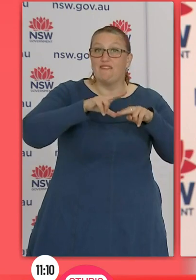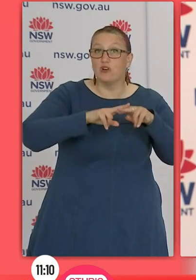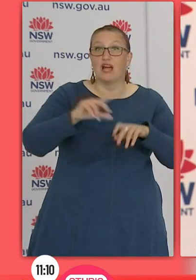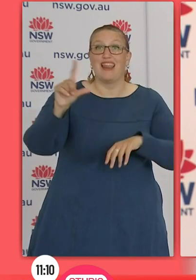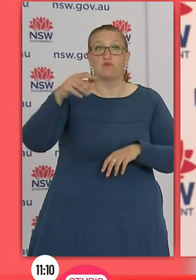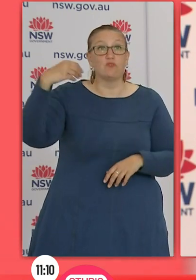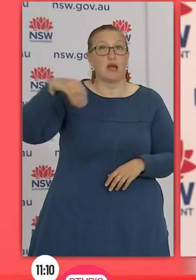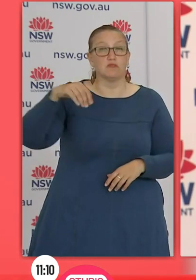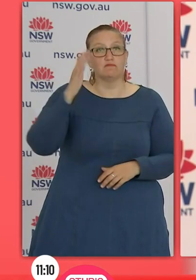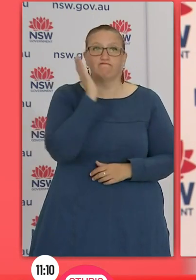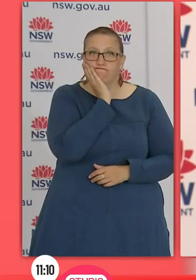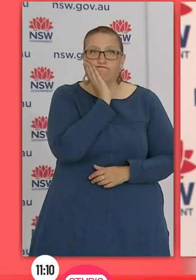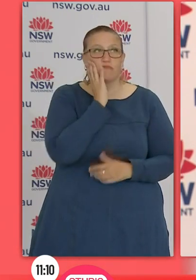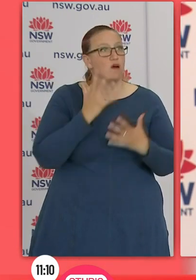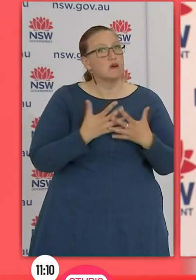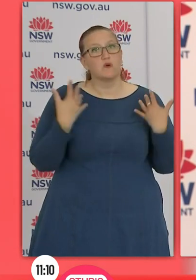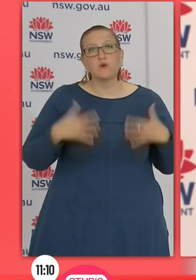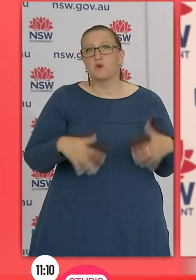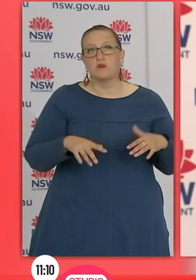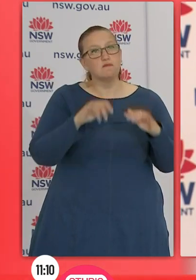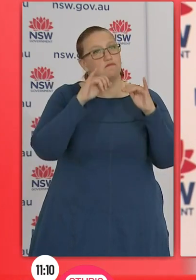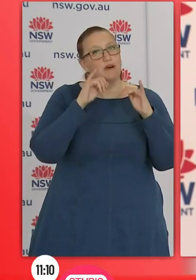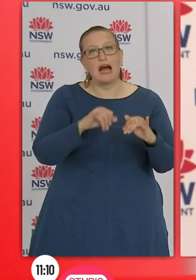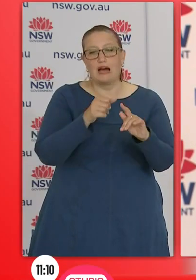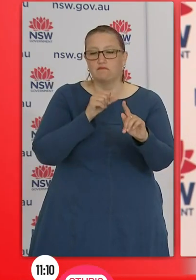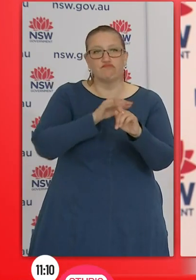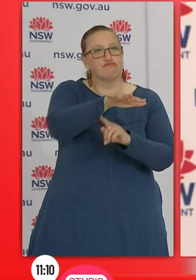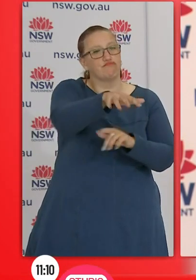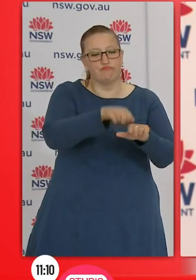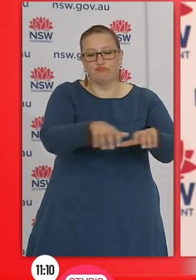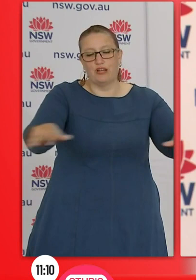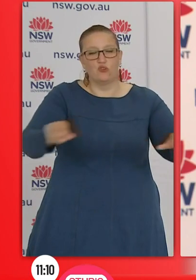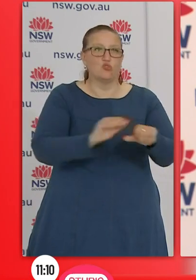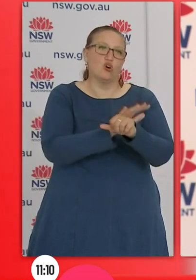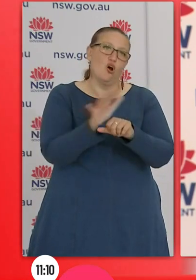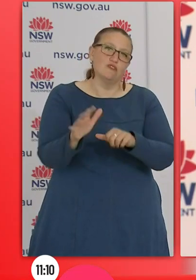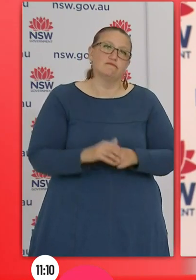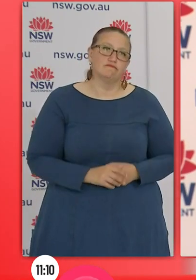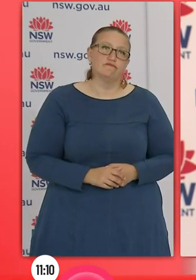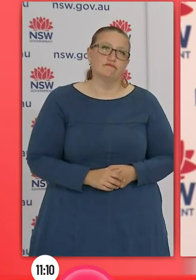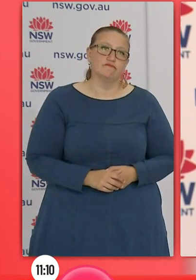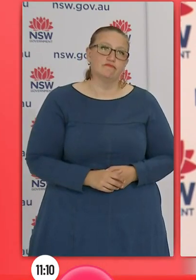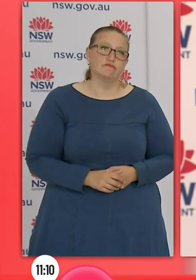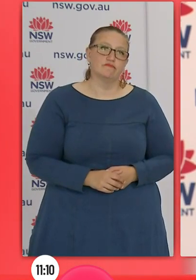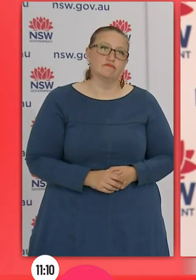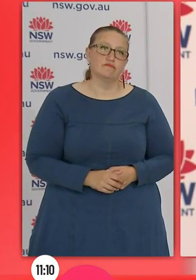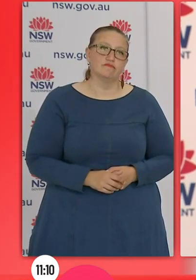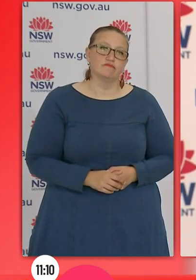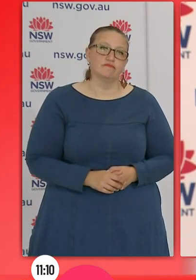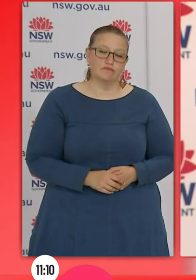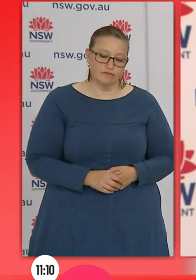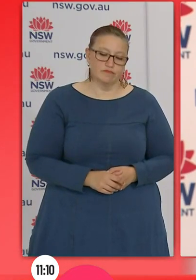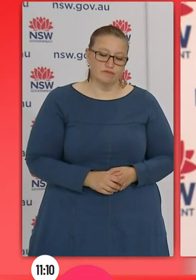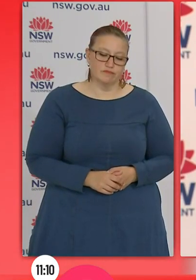have been hit hard by COVID-19. This area are virtually the epicenter of this wave in